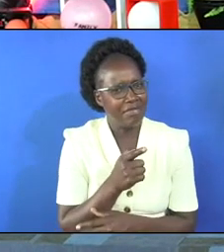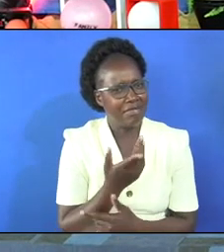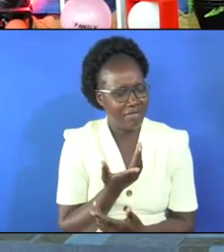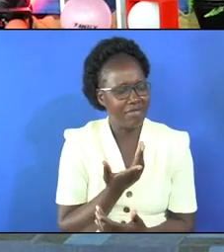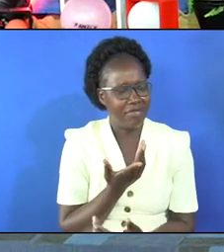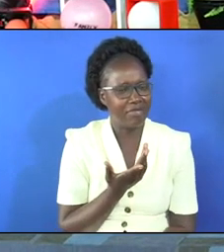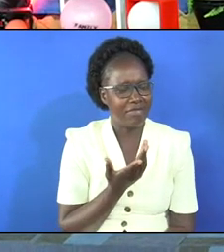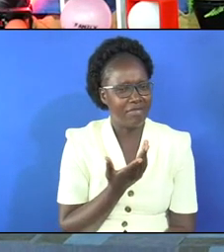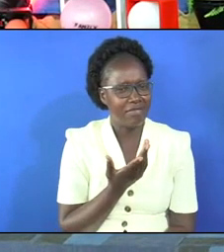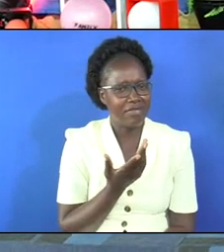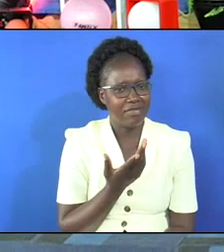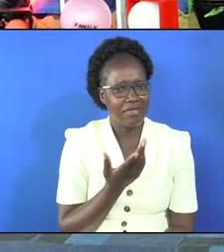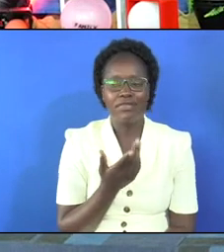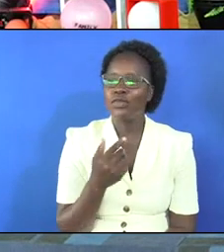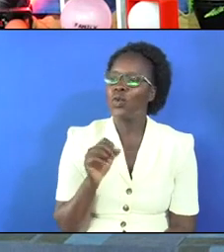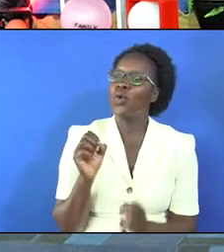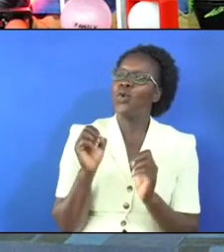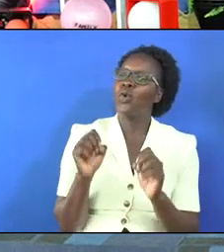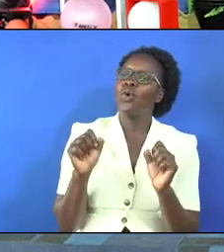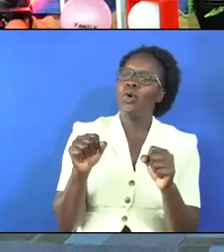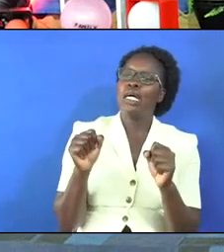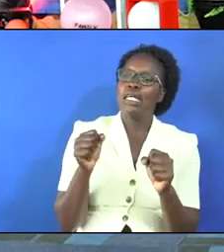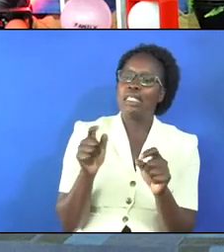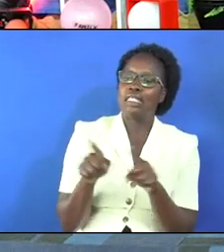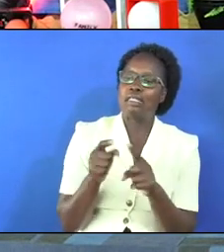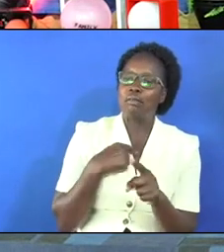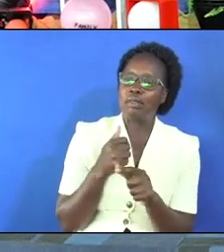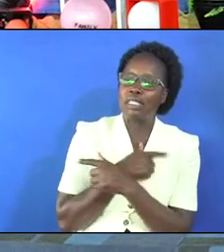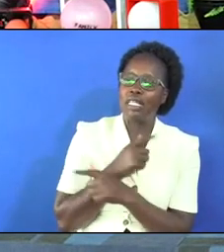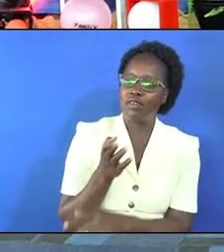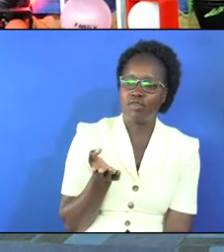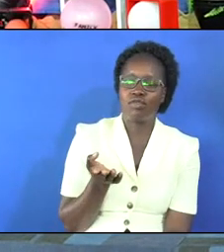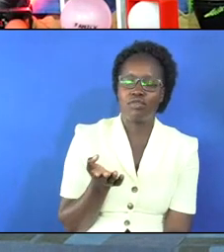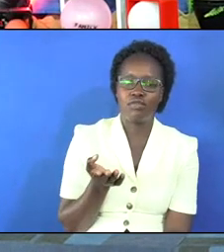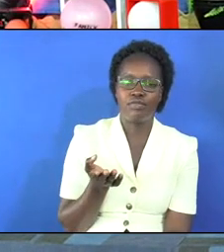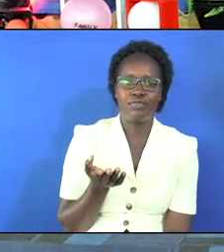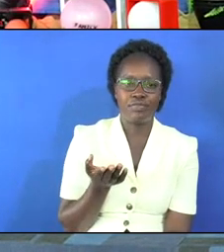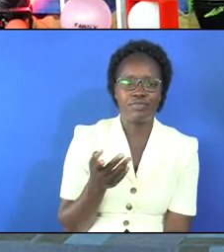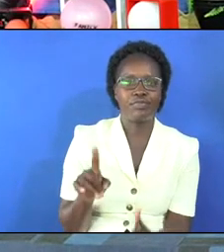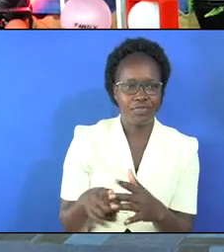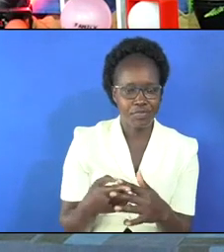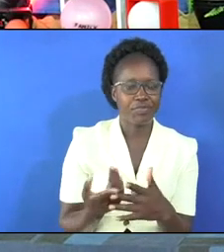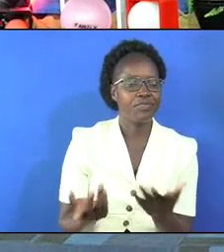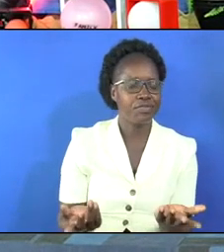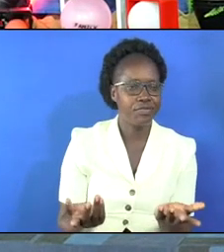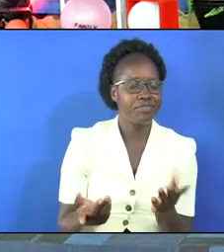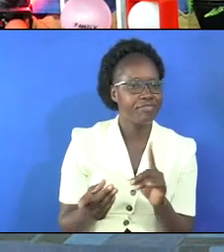and you also say oh yes i also love you then you begin